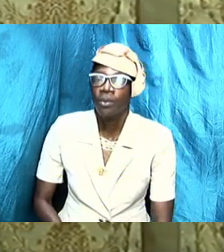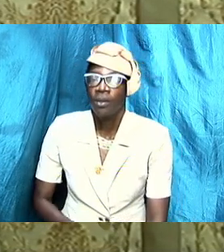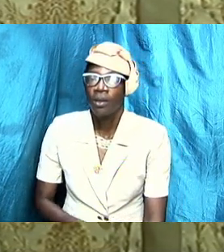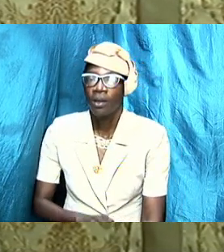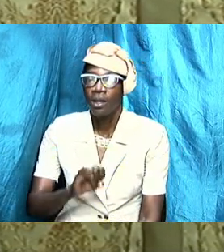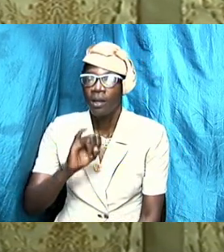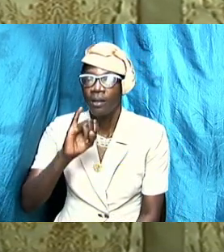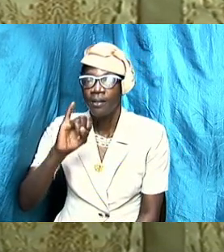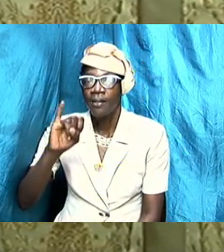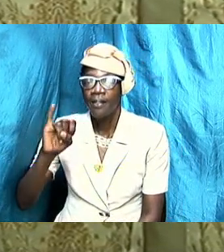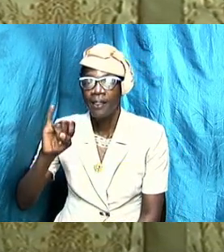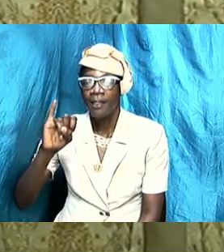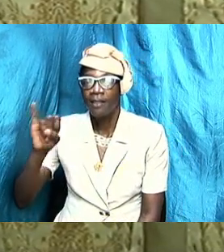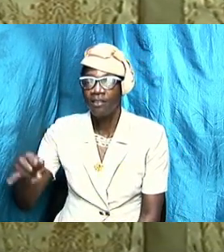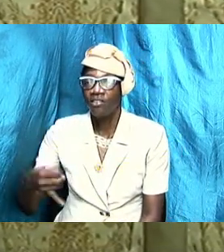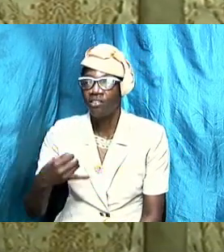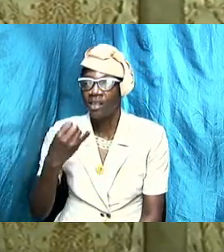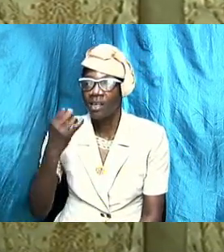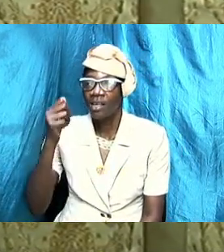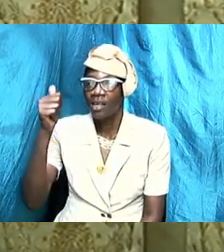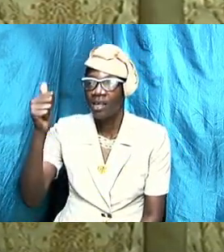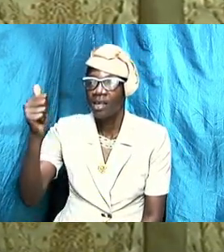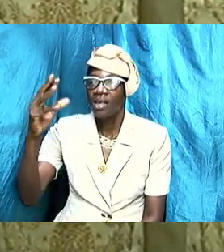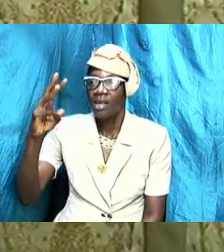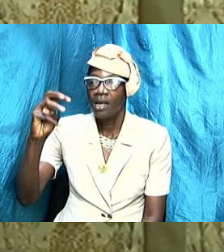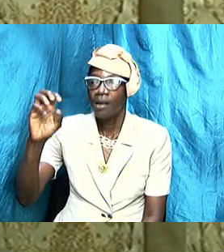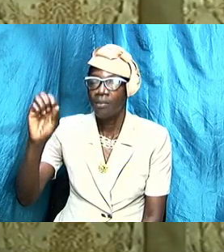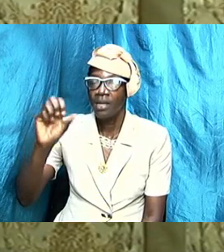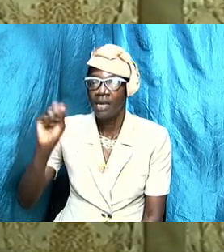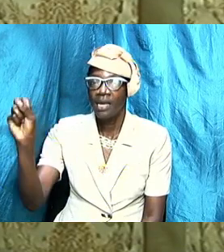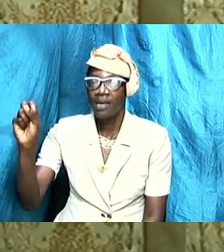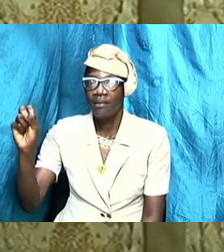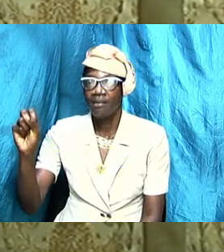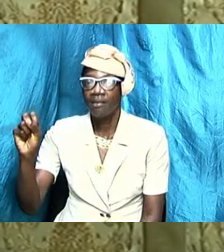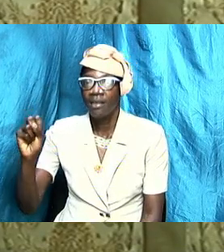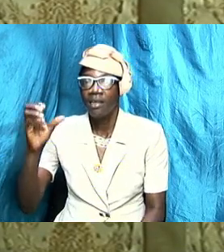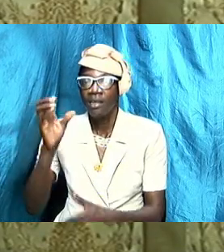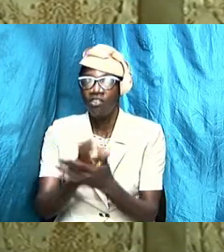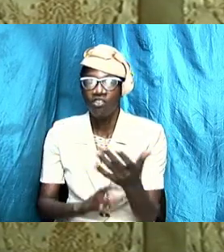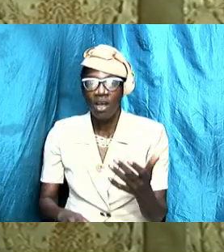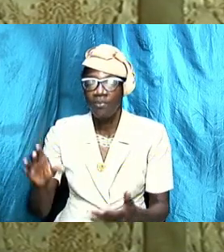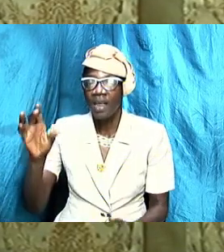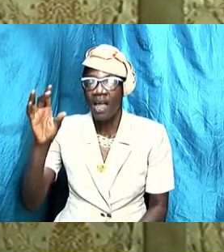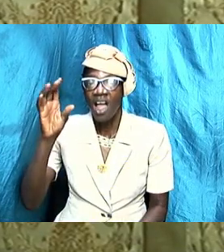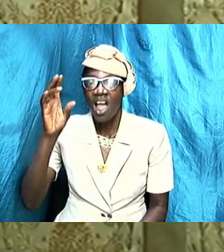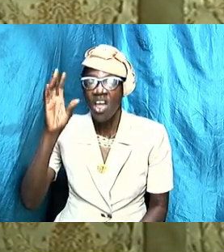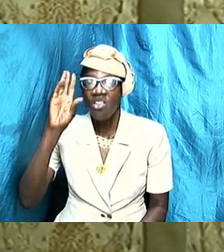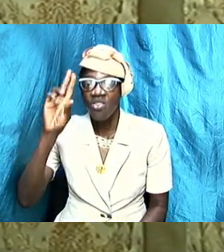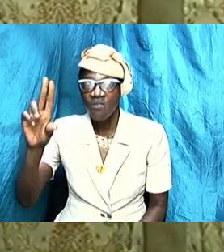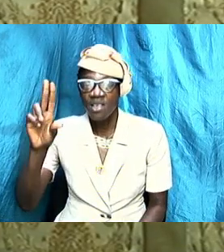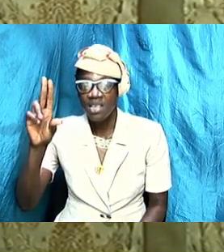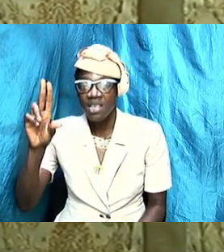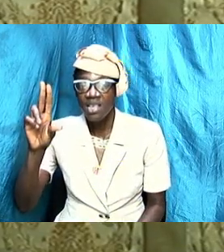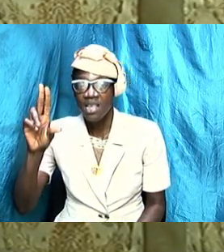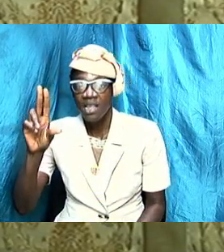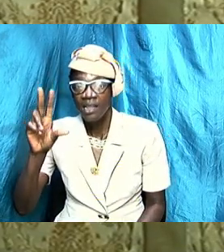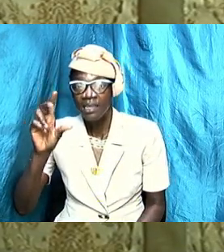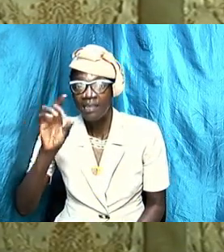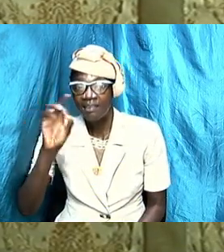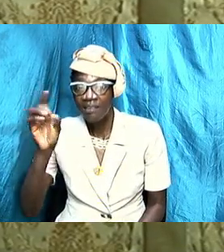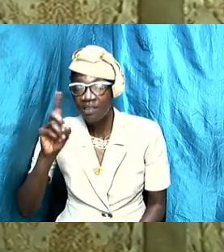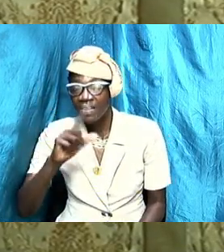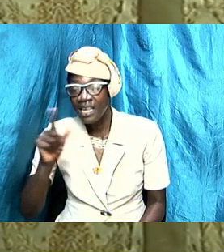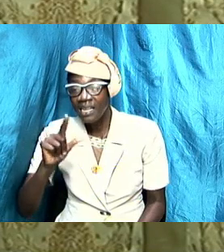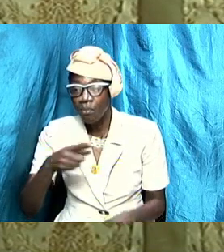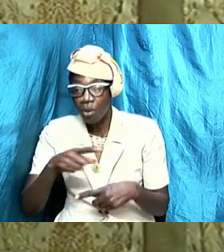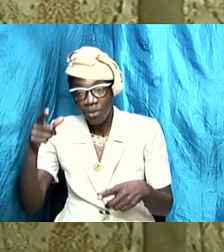chapter 3 also verses 17 and 18 but the wisdom that is from above is first pure then peaceable gentle